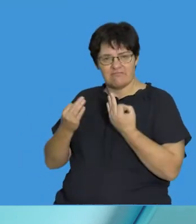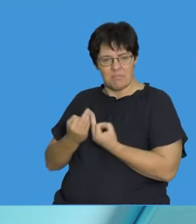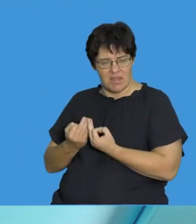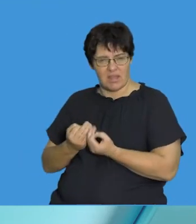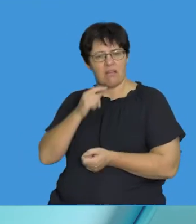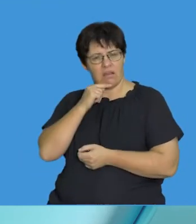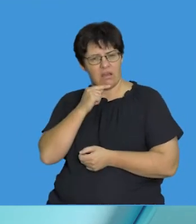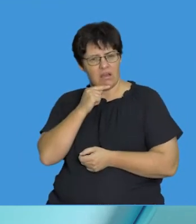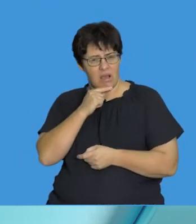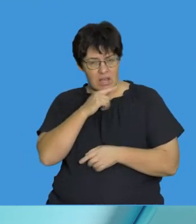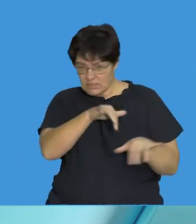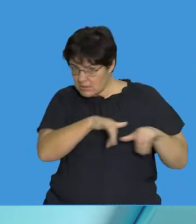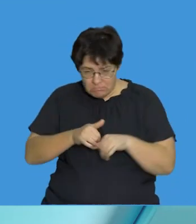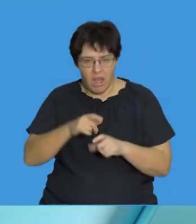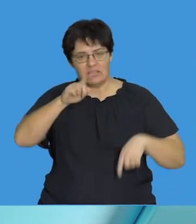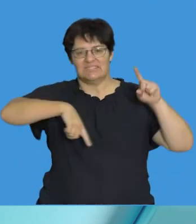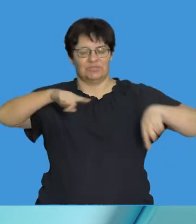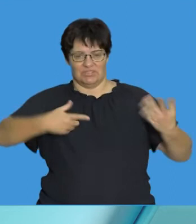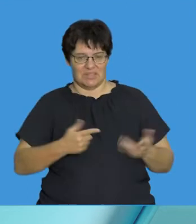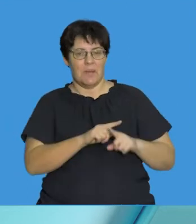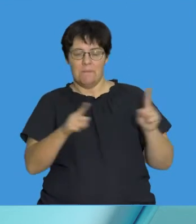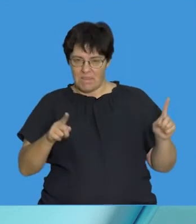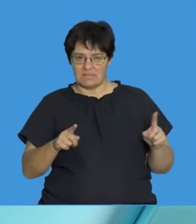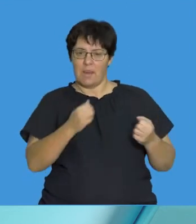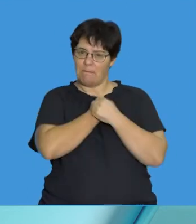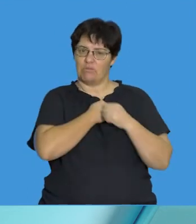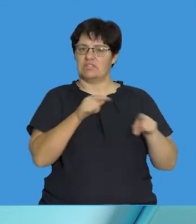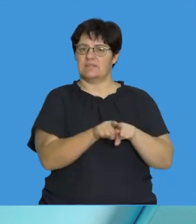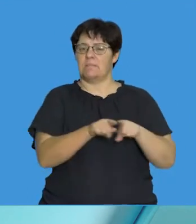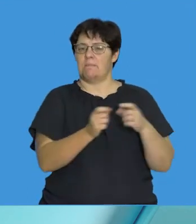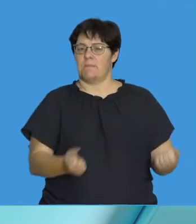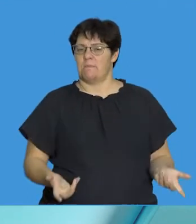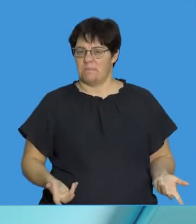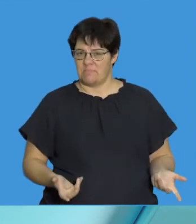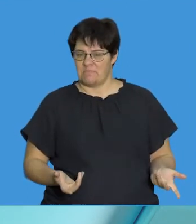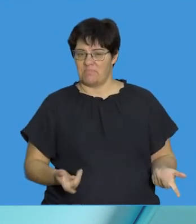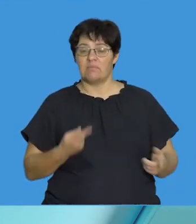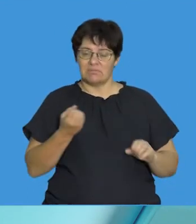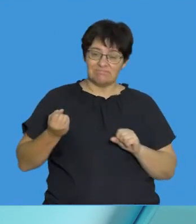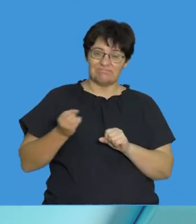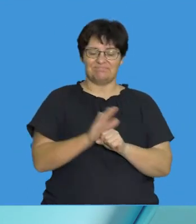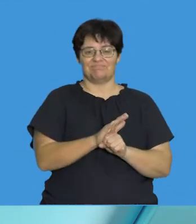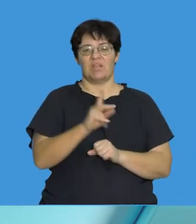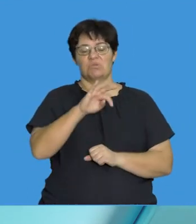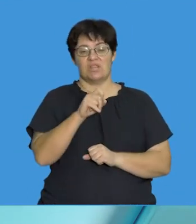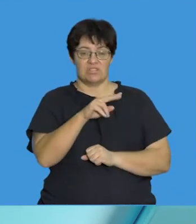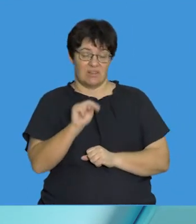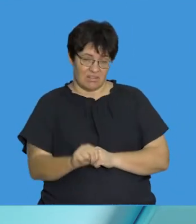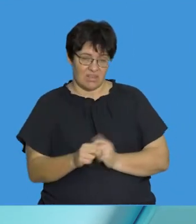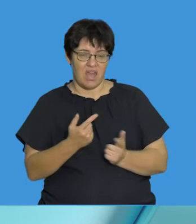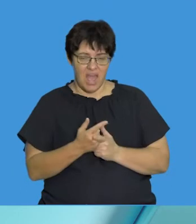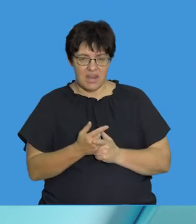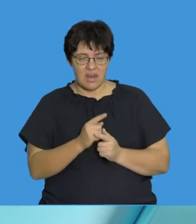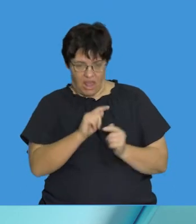you will see that we all are different, yet we have the same set of parents. And that's about the effect that mutations and genetic